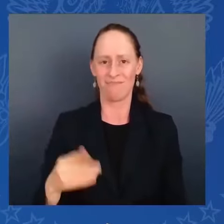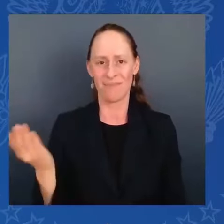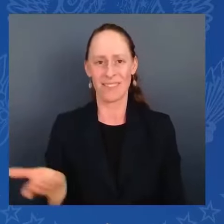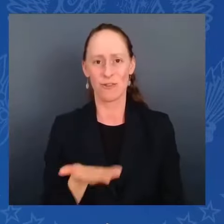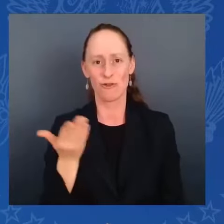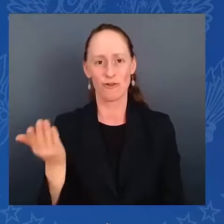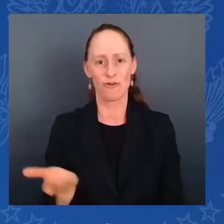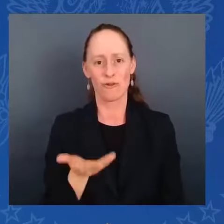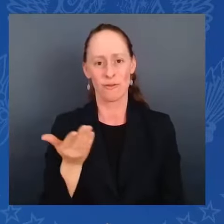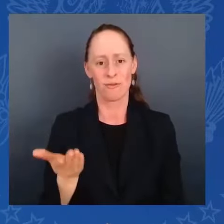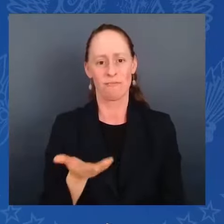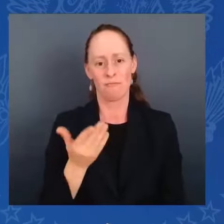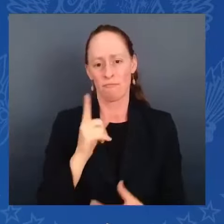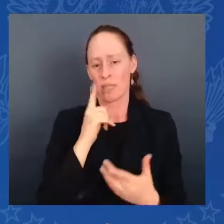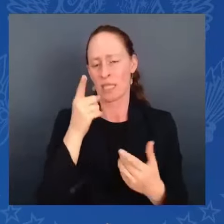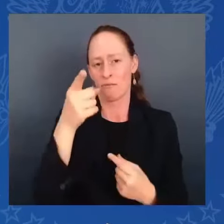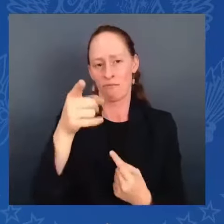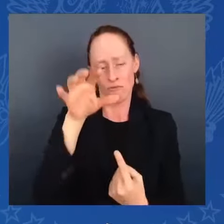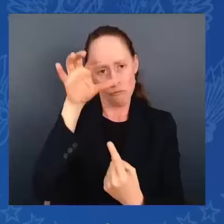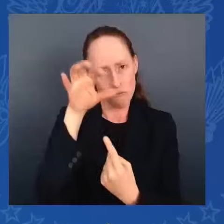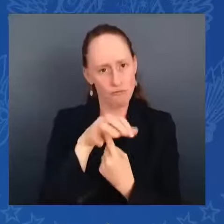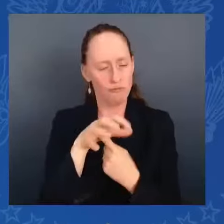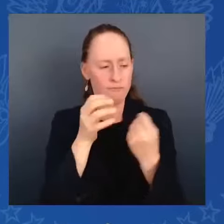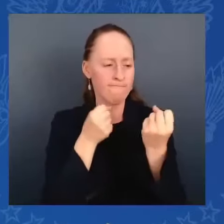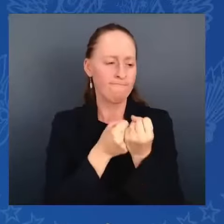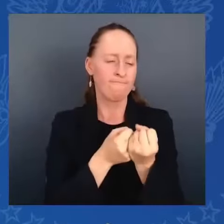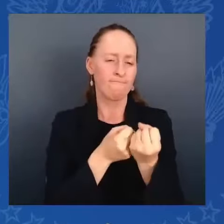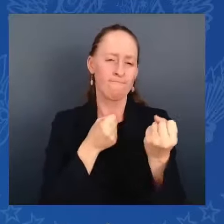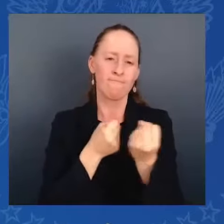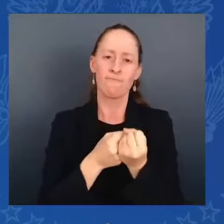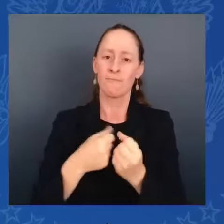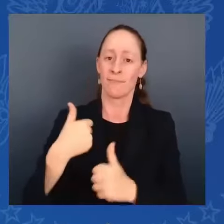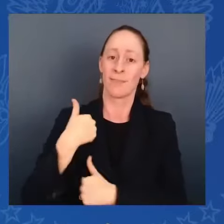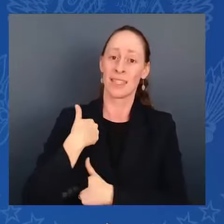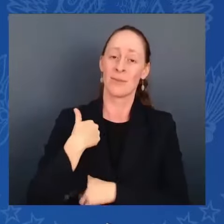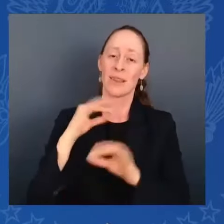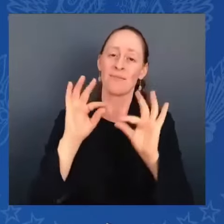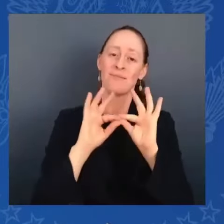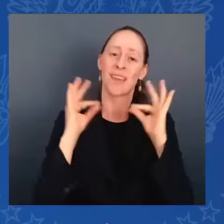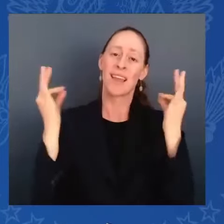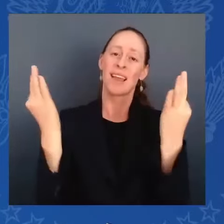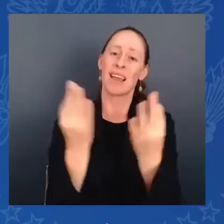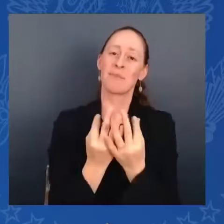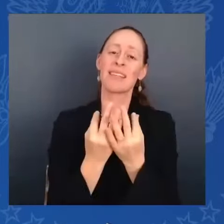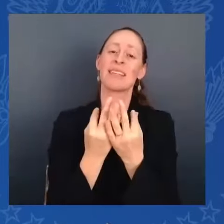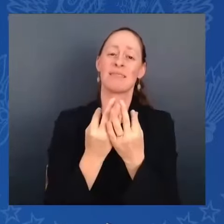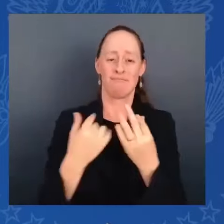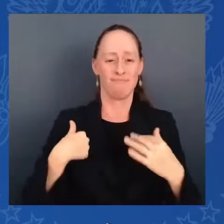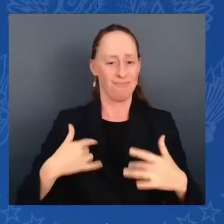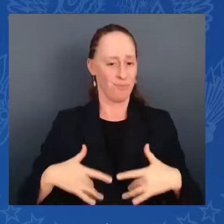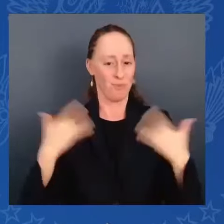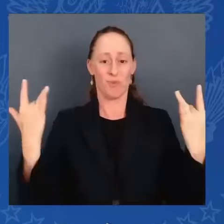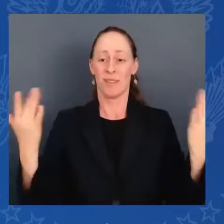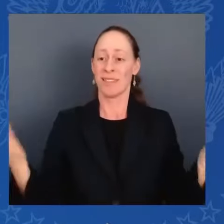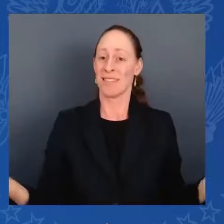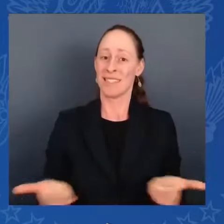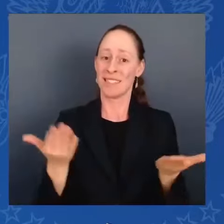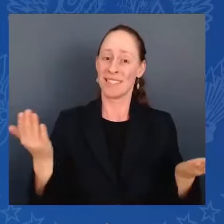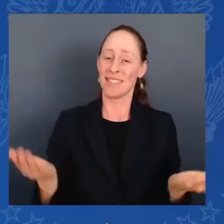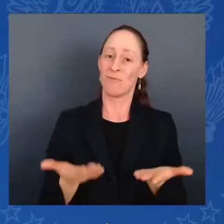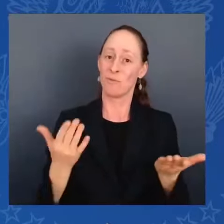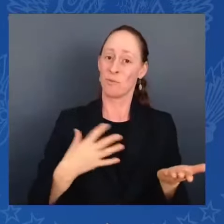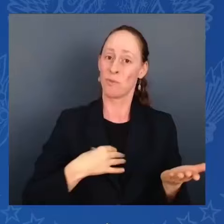It's great to be here at the White House on the 4th. And it's great to celebrate with so many outstanding military